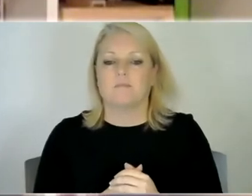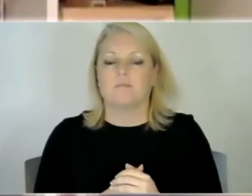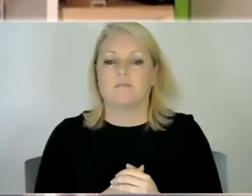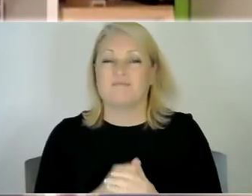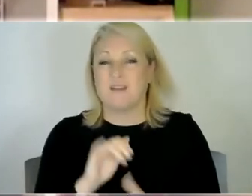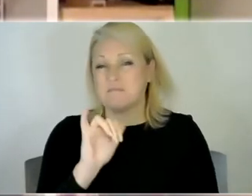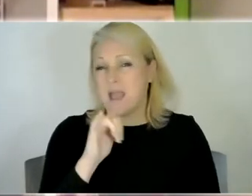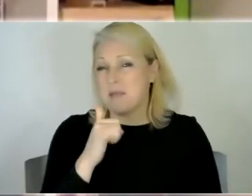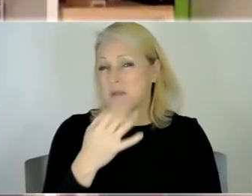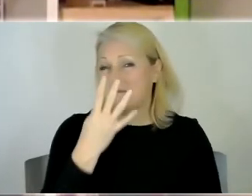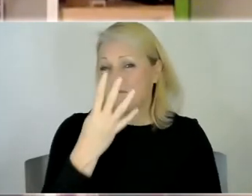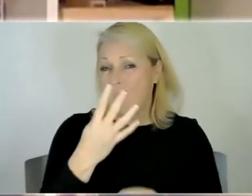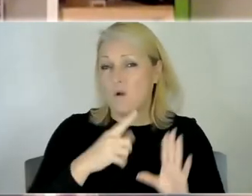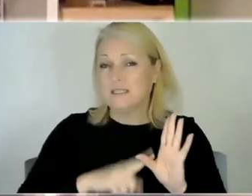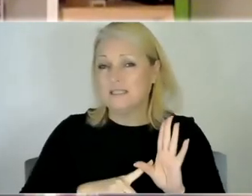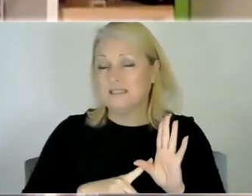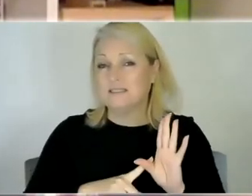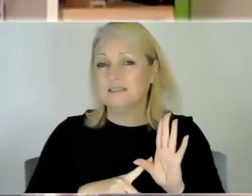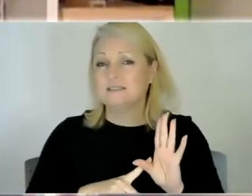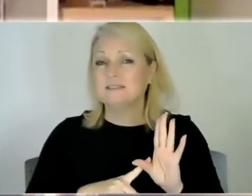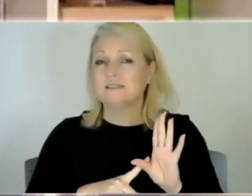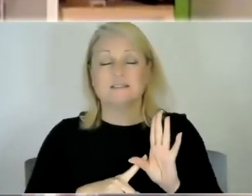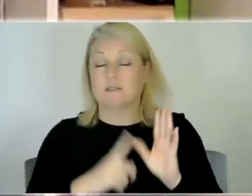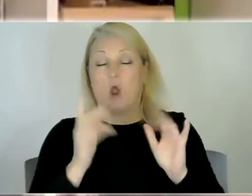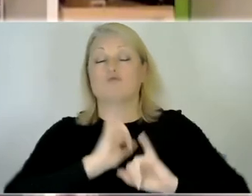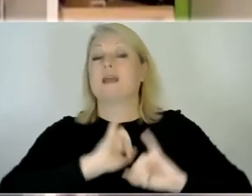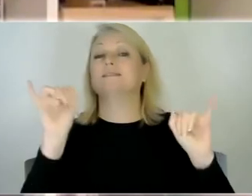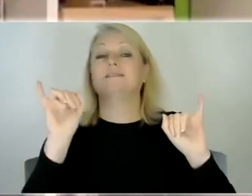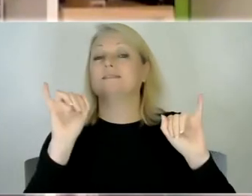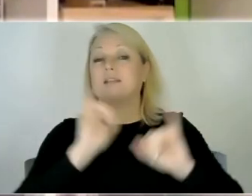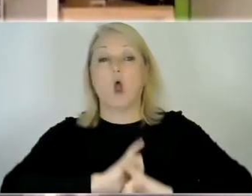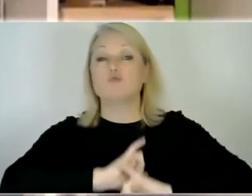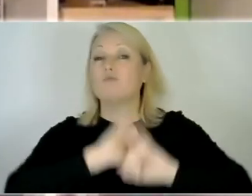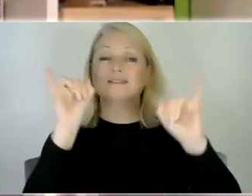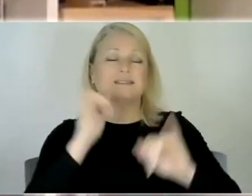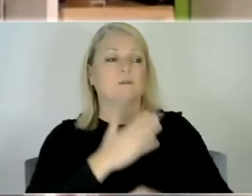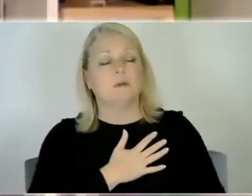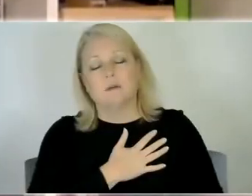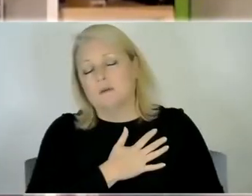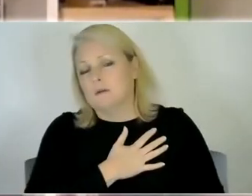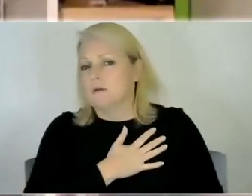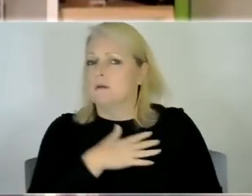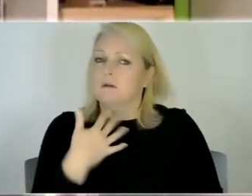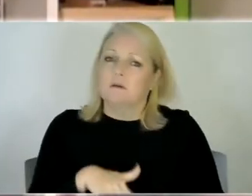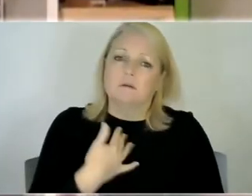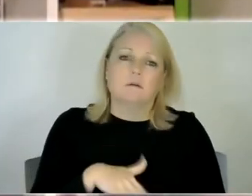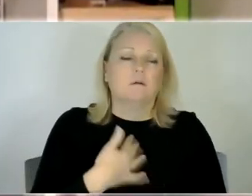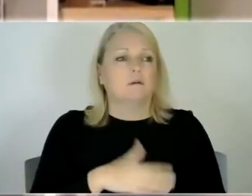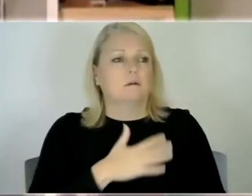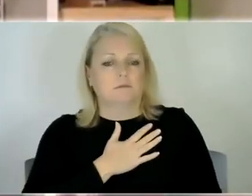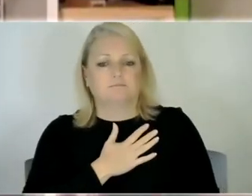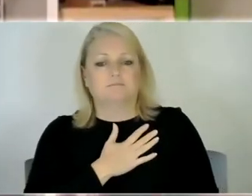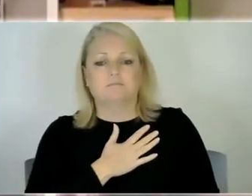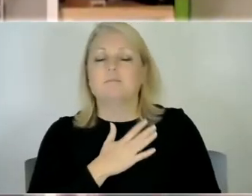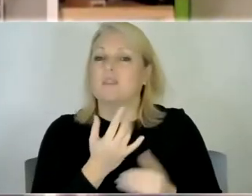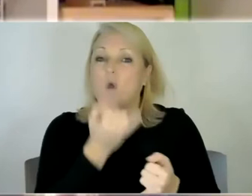four years it was horrendous it was it was heartbreaking it was just you know the the